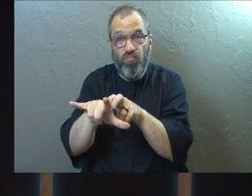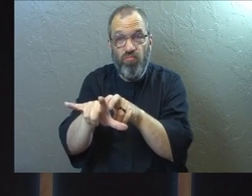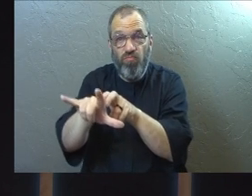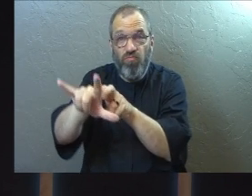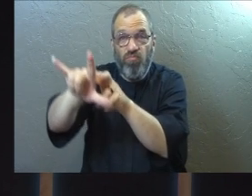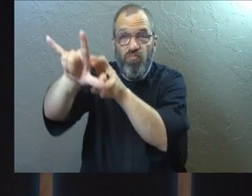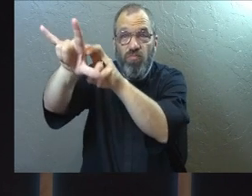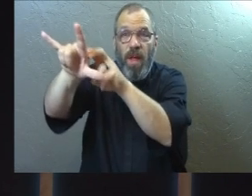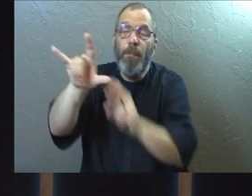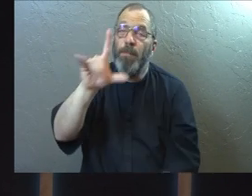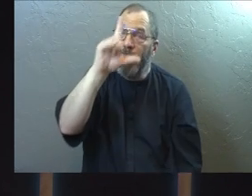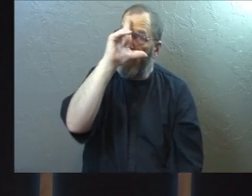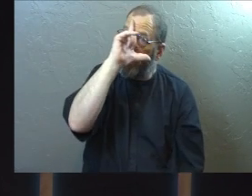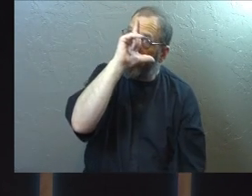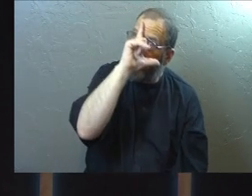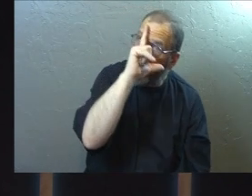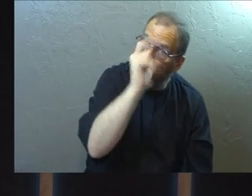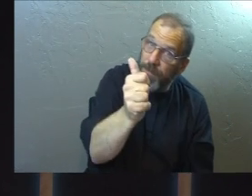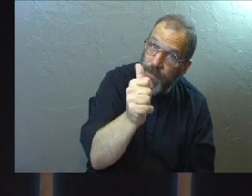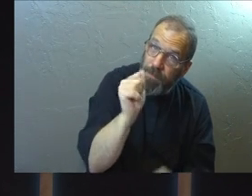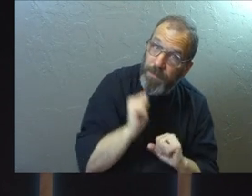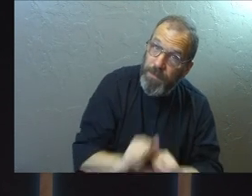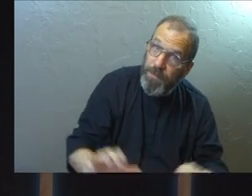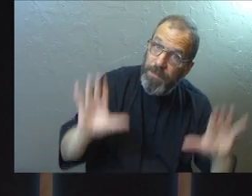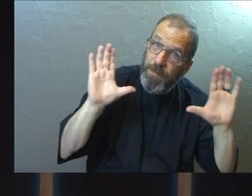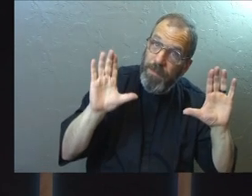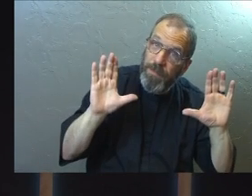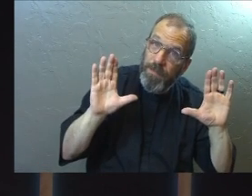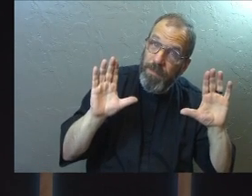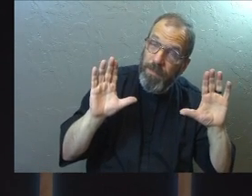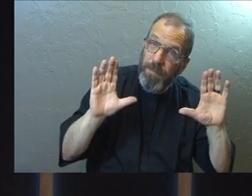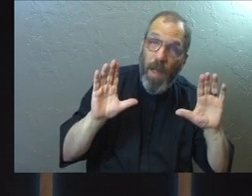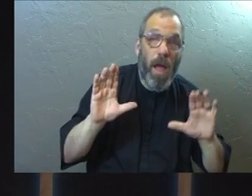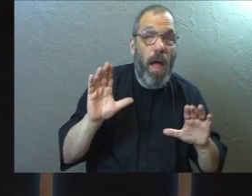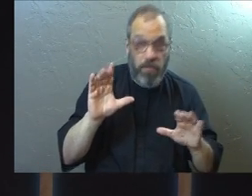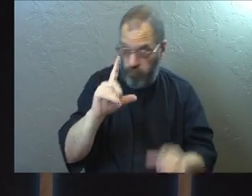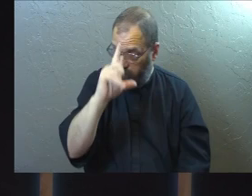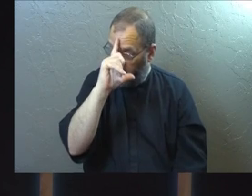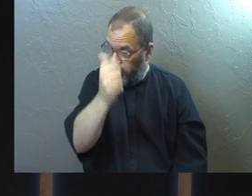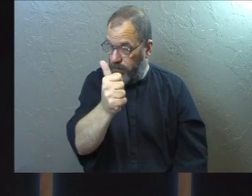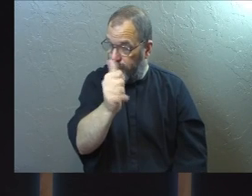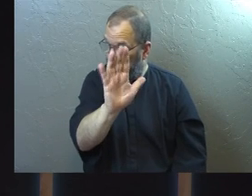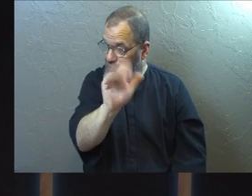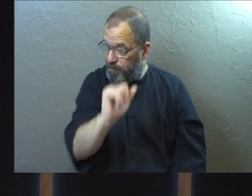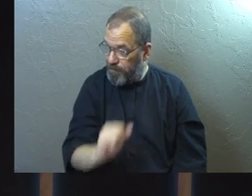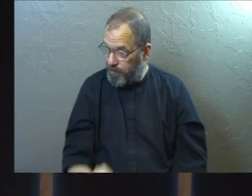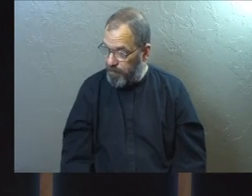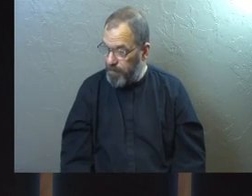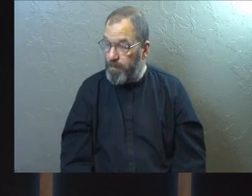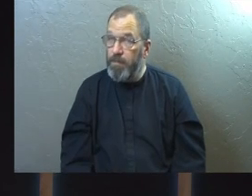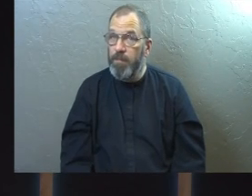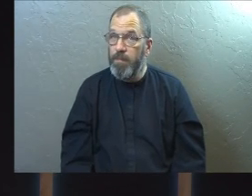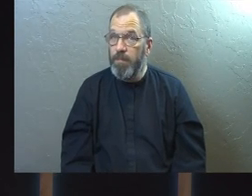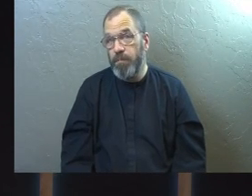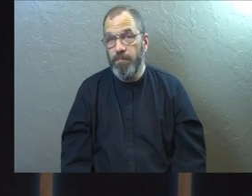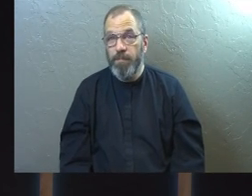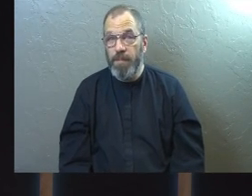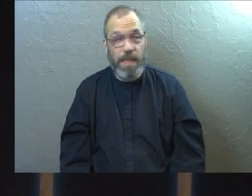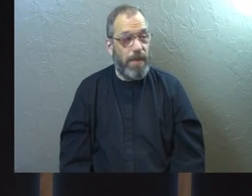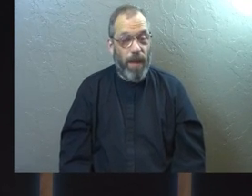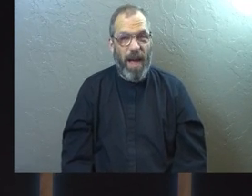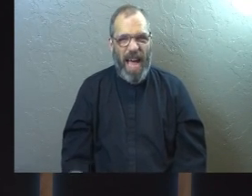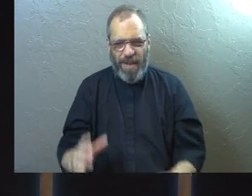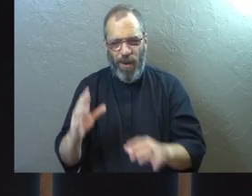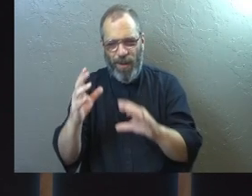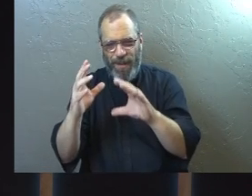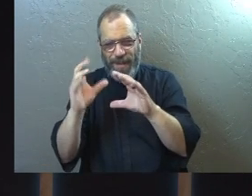That's where your choice to surrender comes in. Because you do have a choice. I kind of, just to stretch the